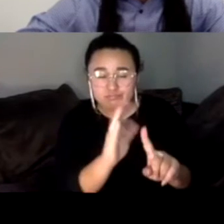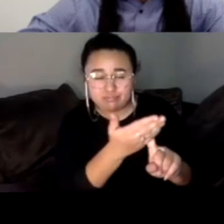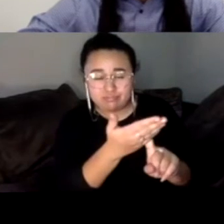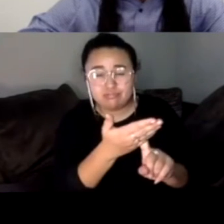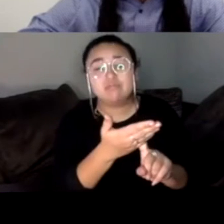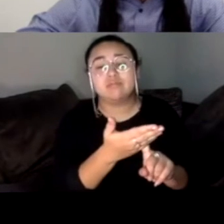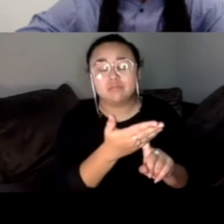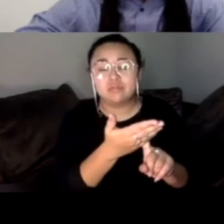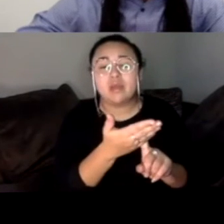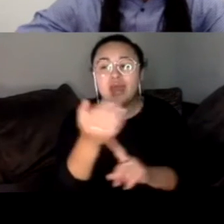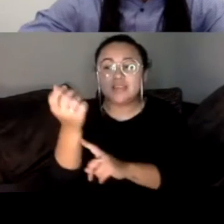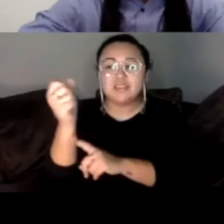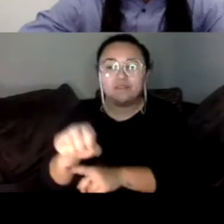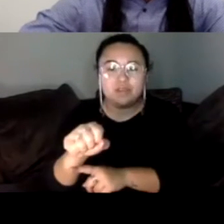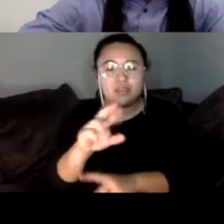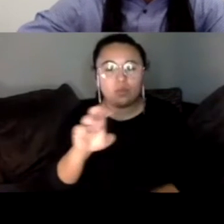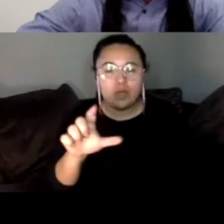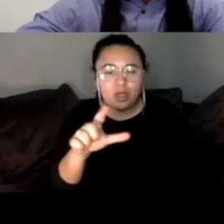like defeat this recall in Orange County.